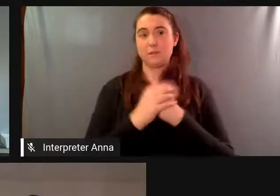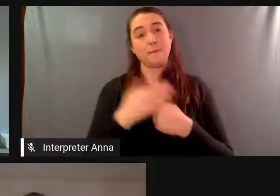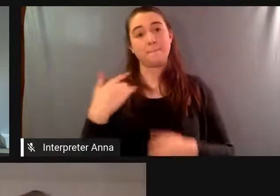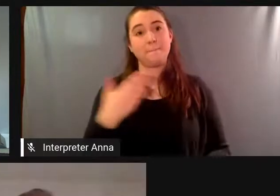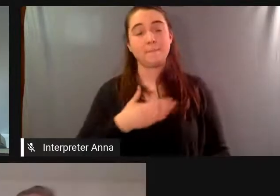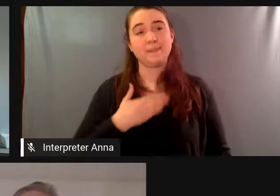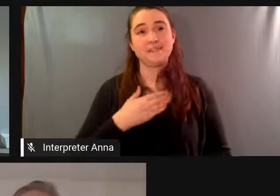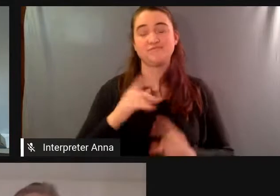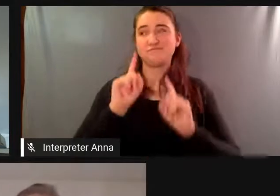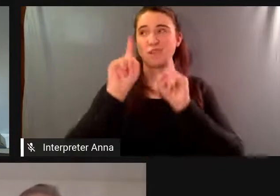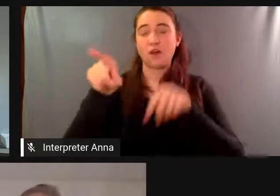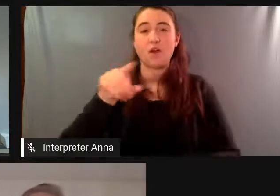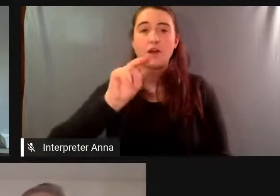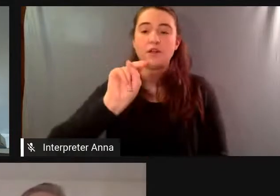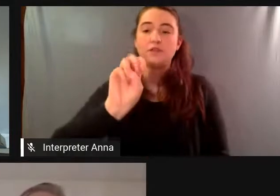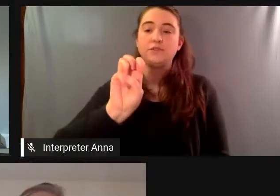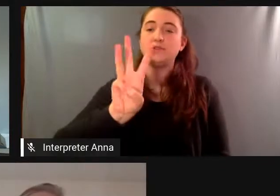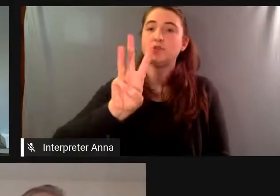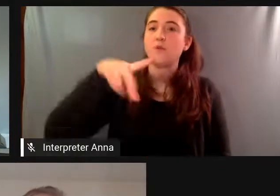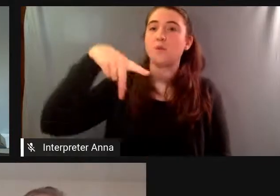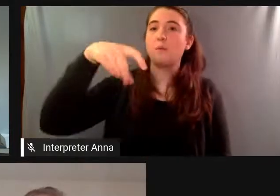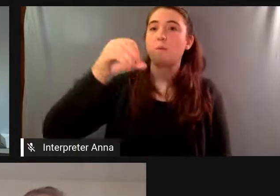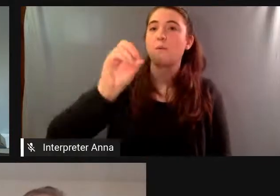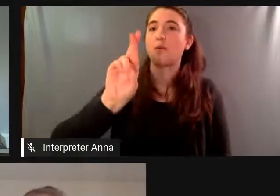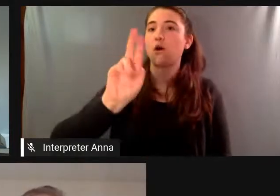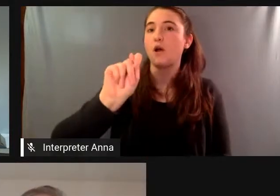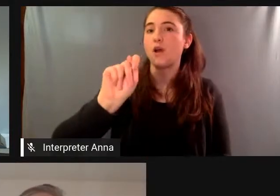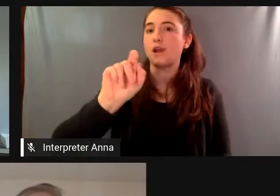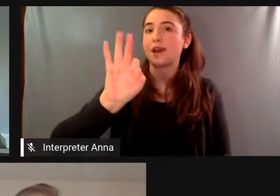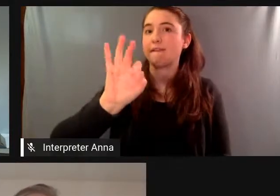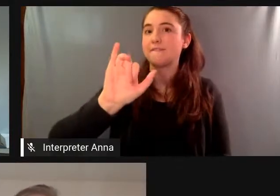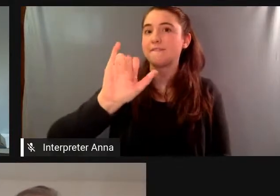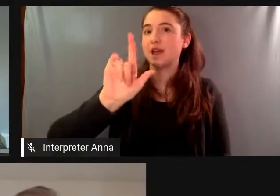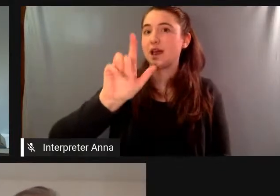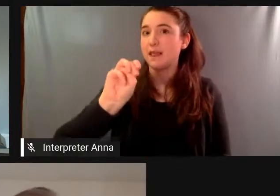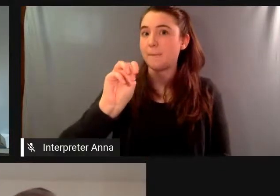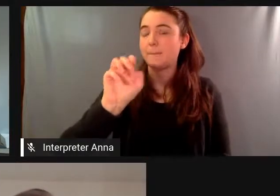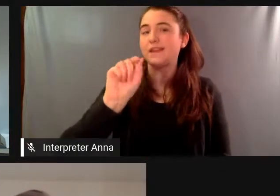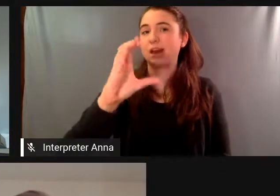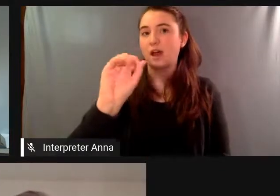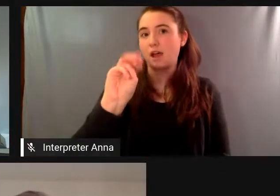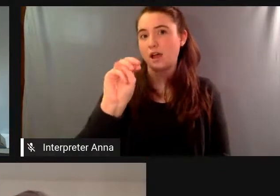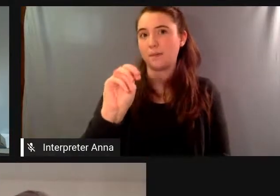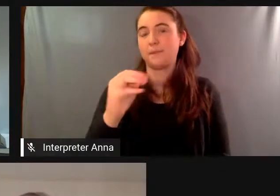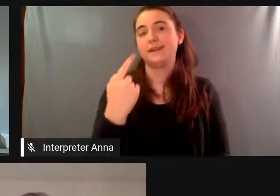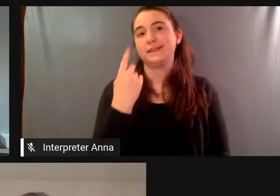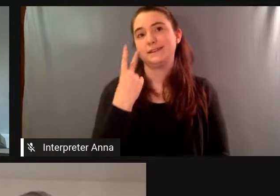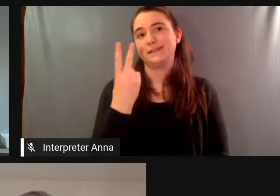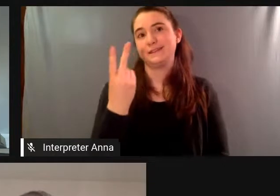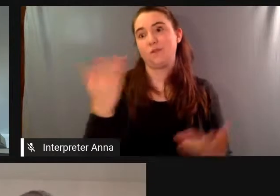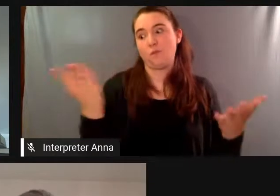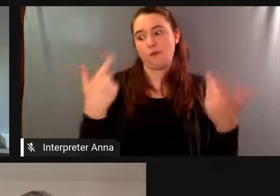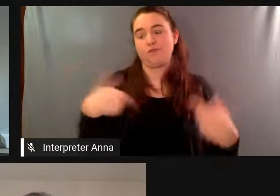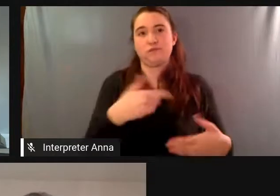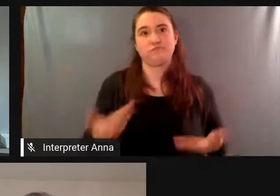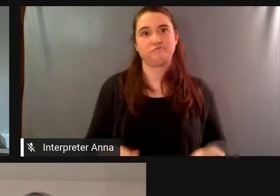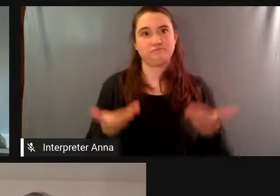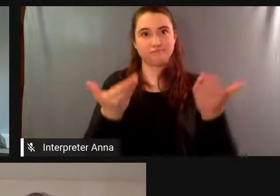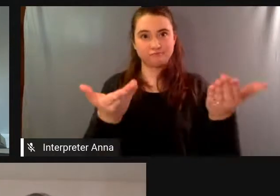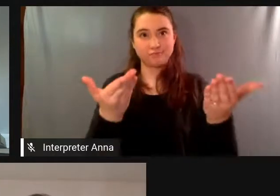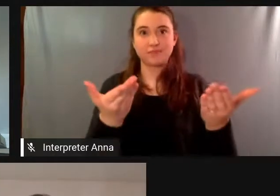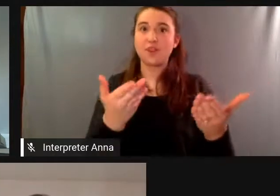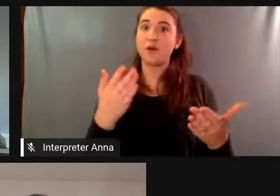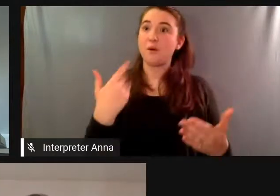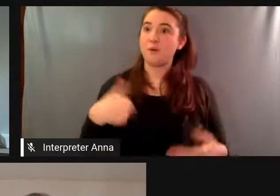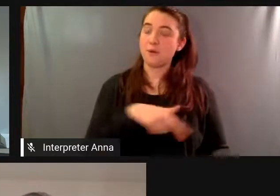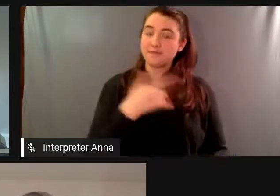.com um for details going forward um so we're we're really thrilled about this collaboration it's exciting we